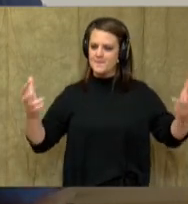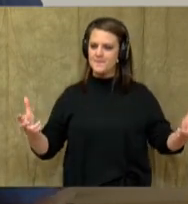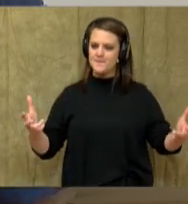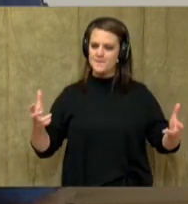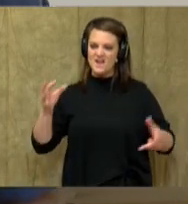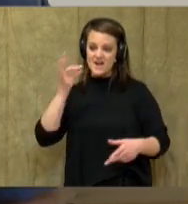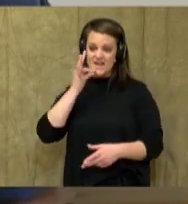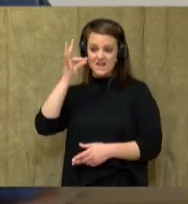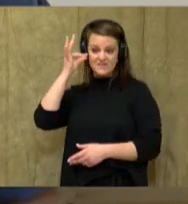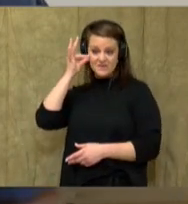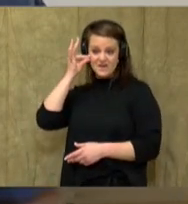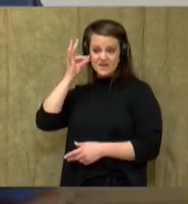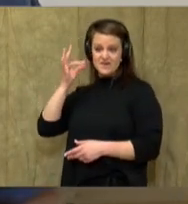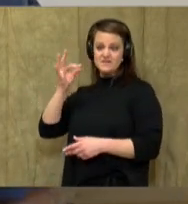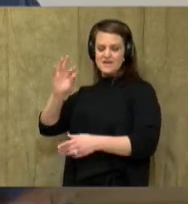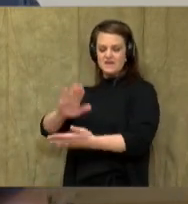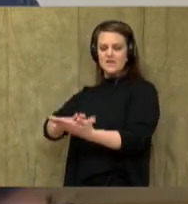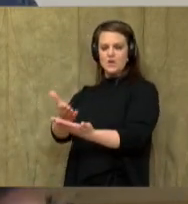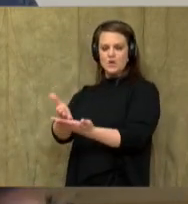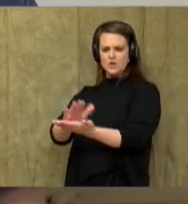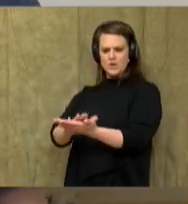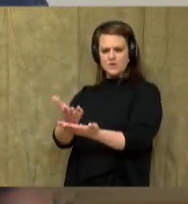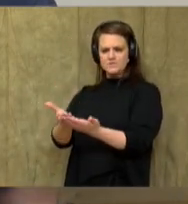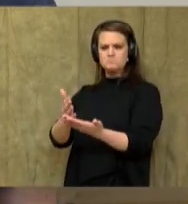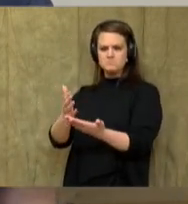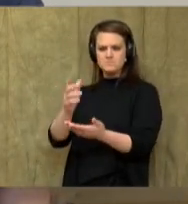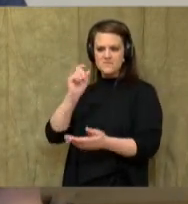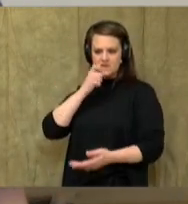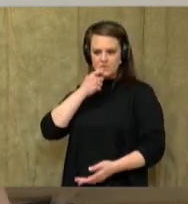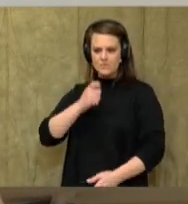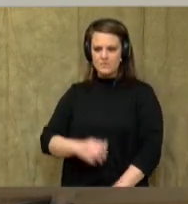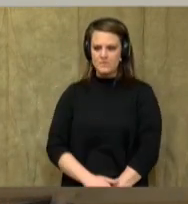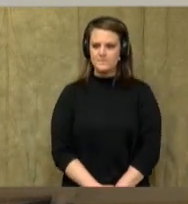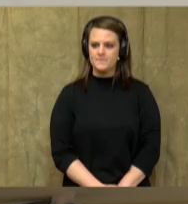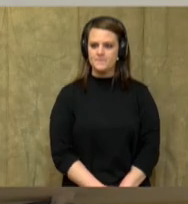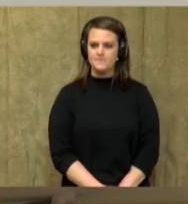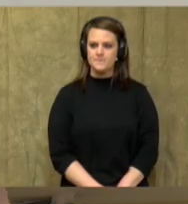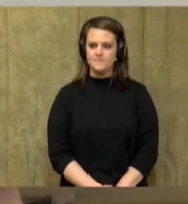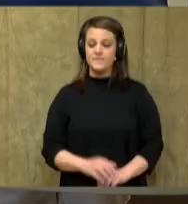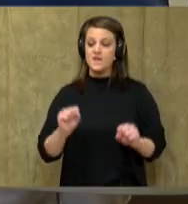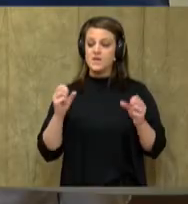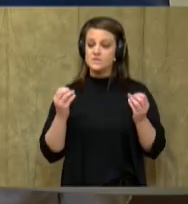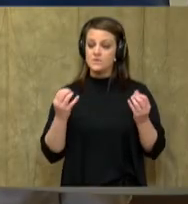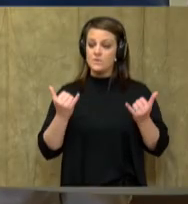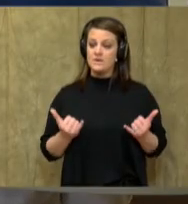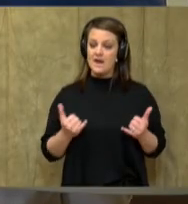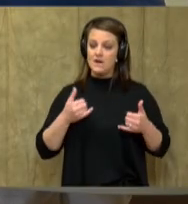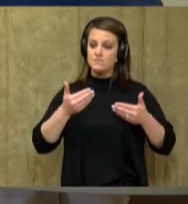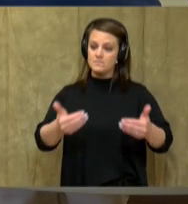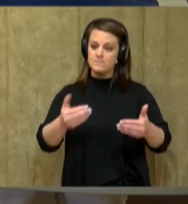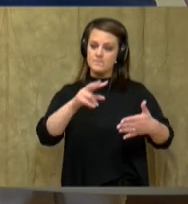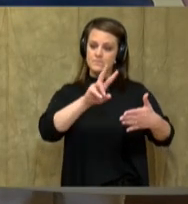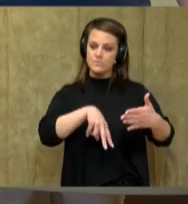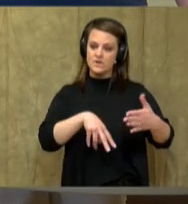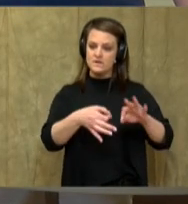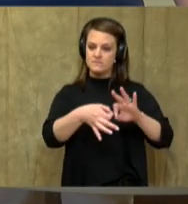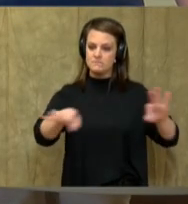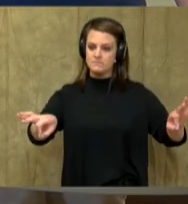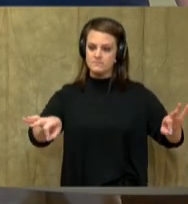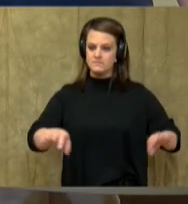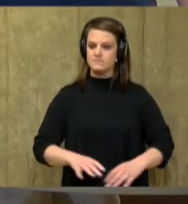even the Native Americans cooked back then. So let's go ahead and read the next sentence.